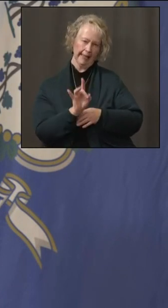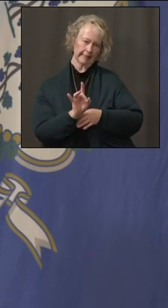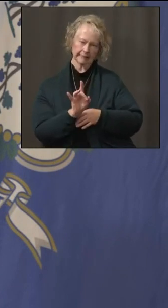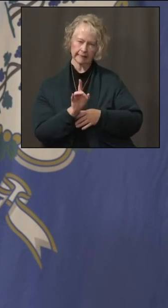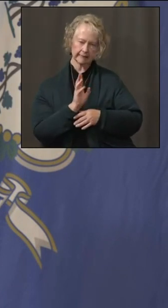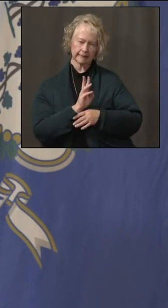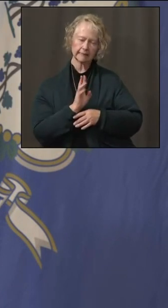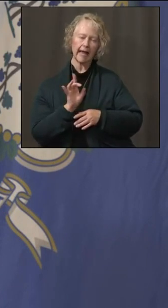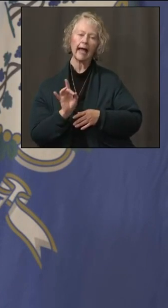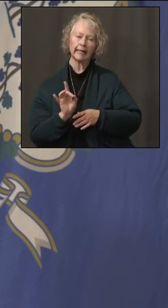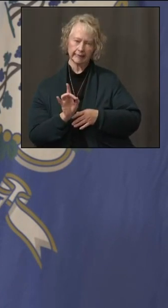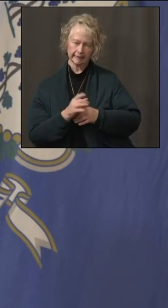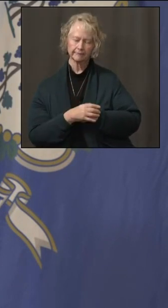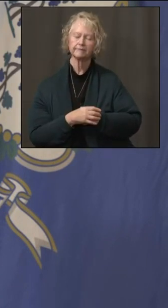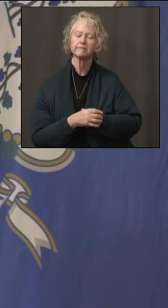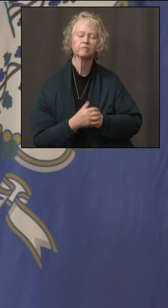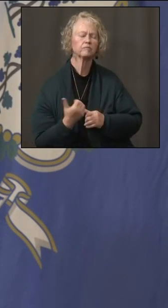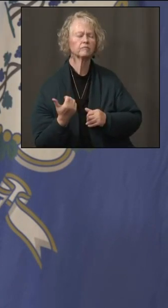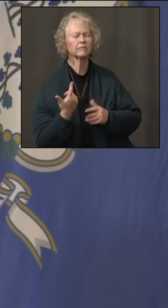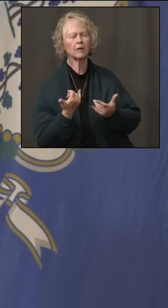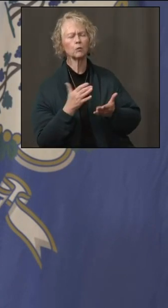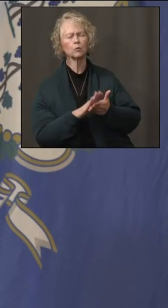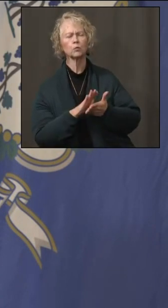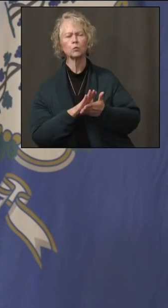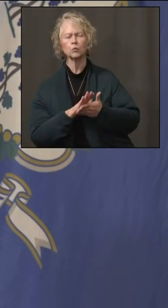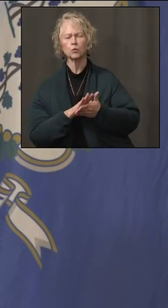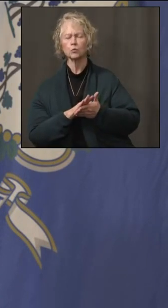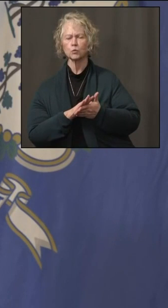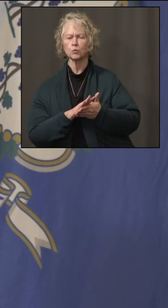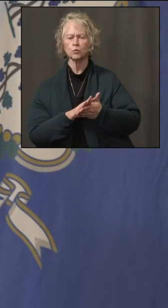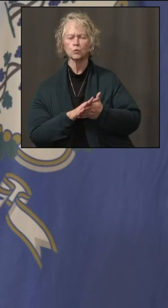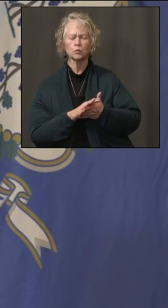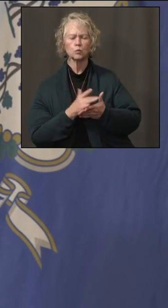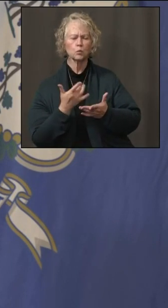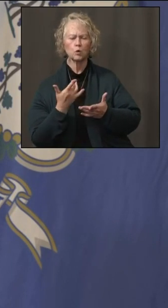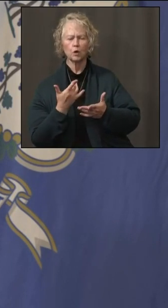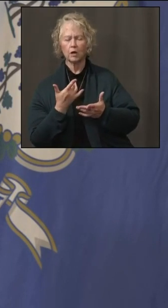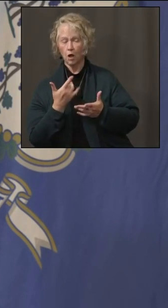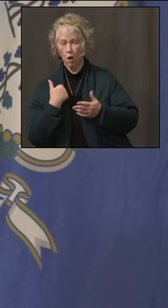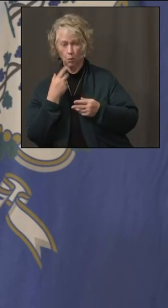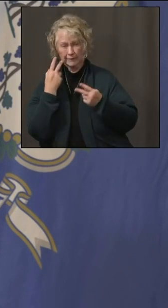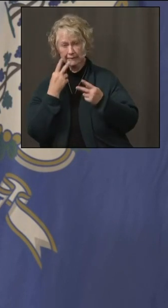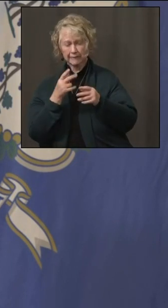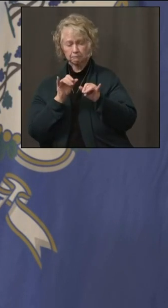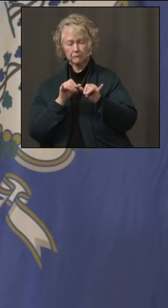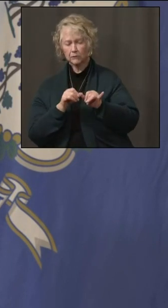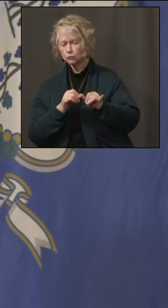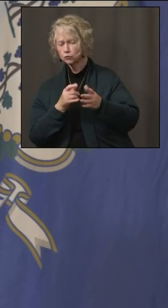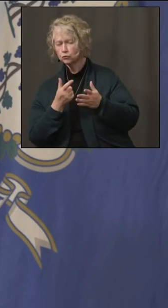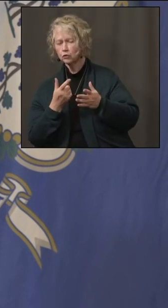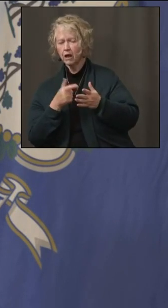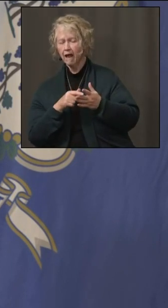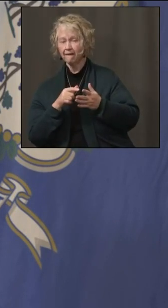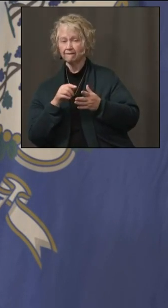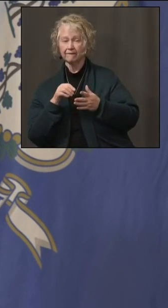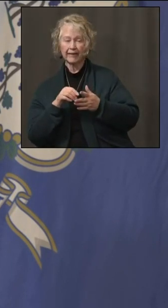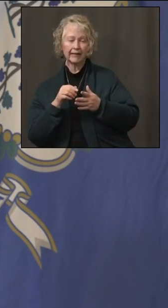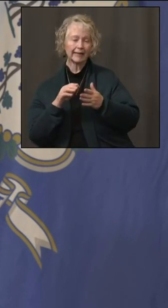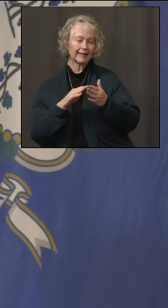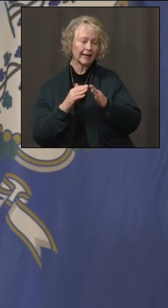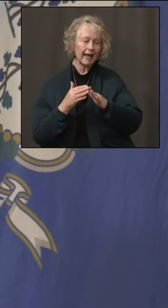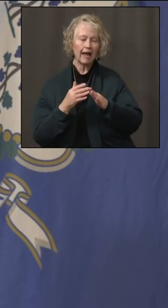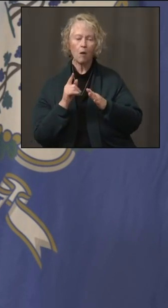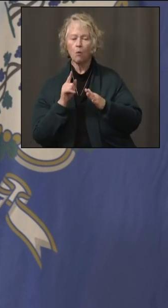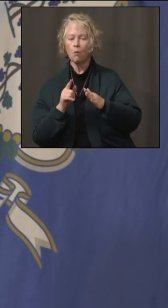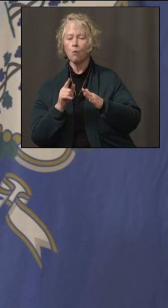As far as schools go, Governor, is there any metric of infection rates in a town or statewide